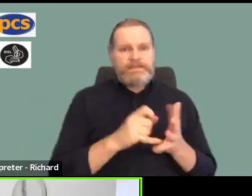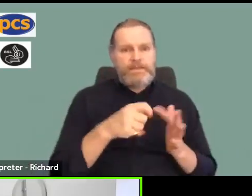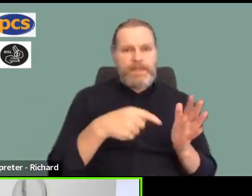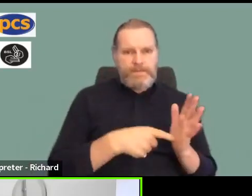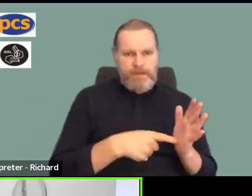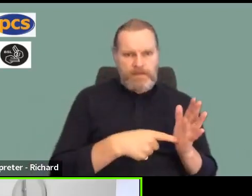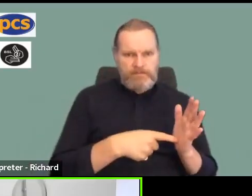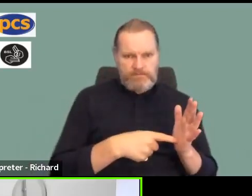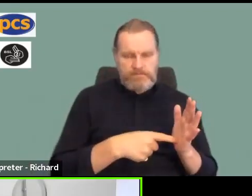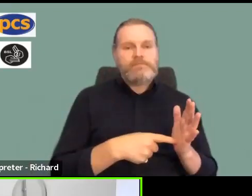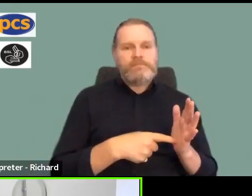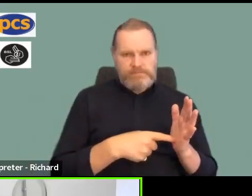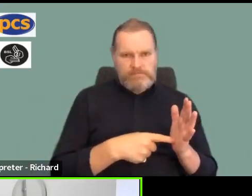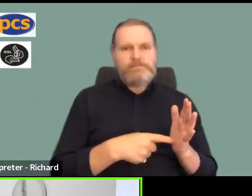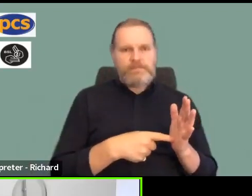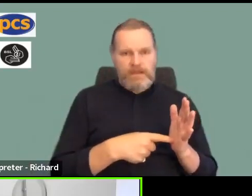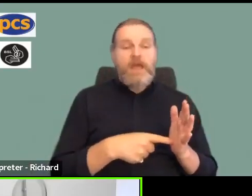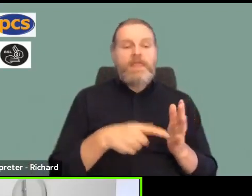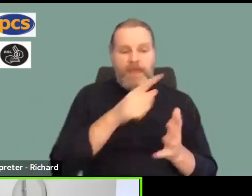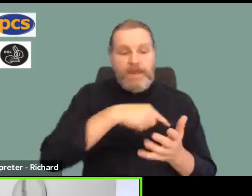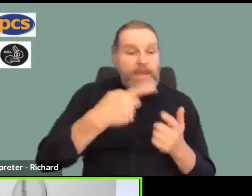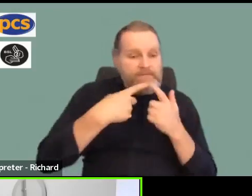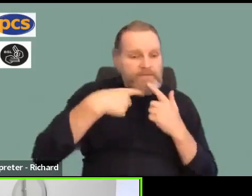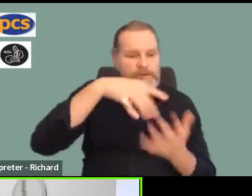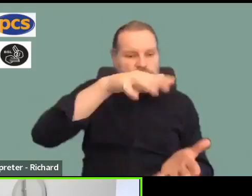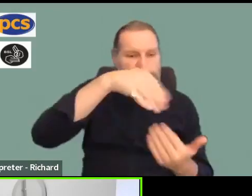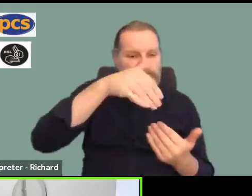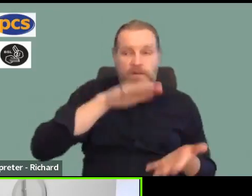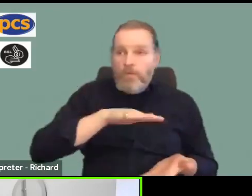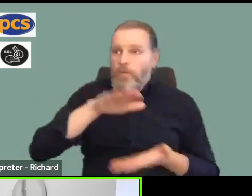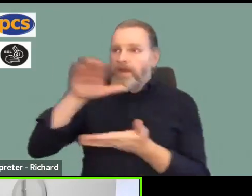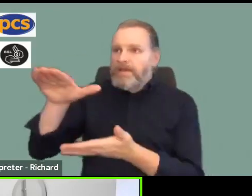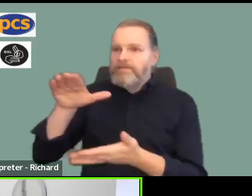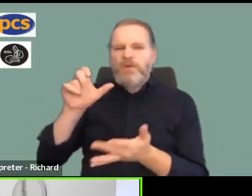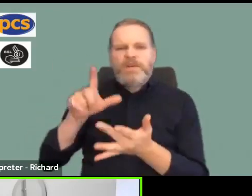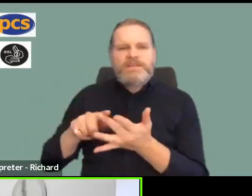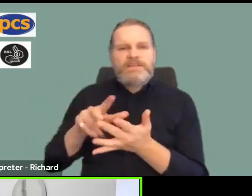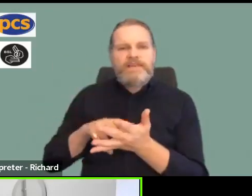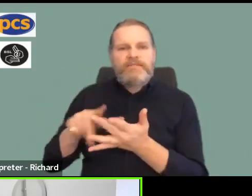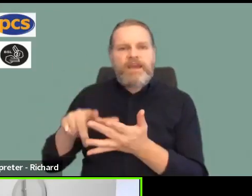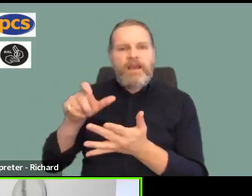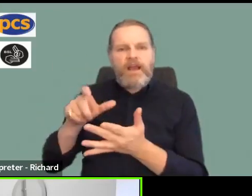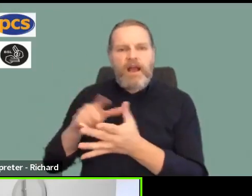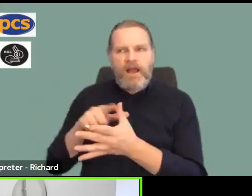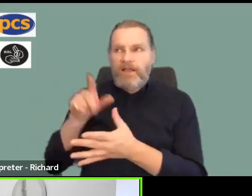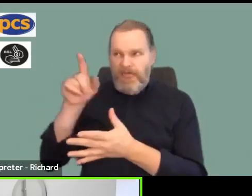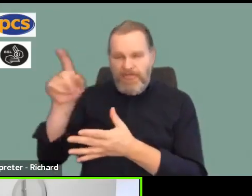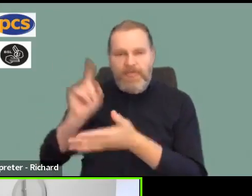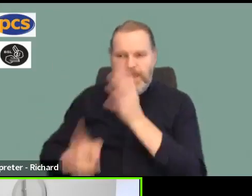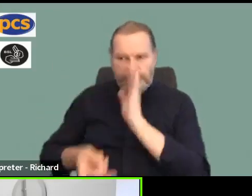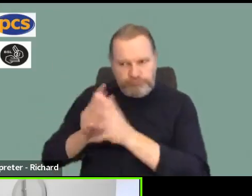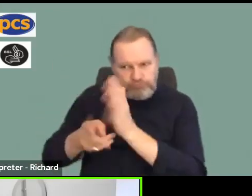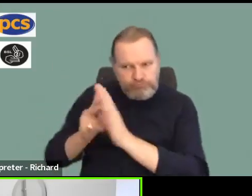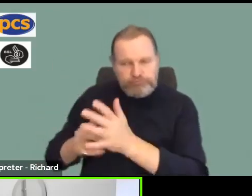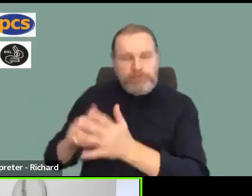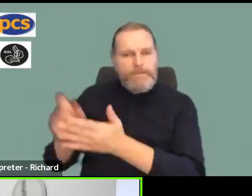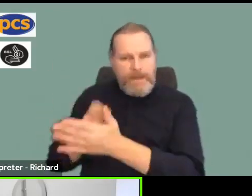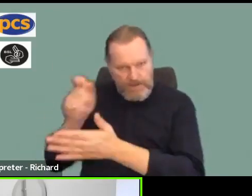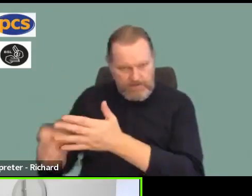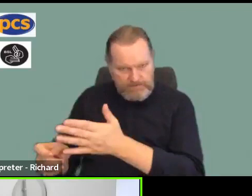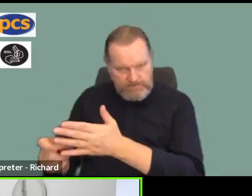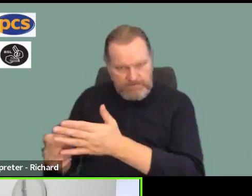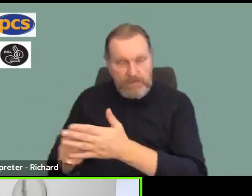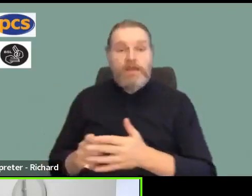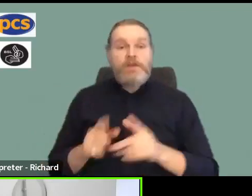for reps and branches to send their, update all the details for all of their members is the 3rd of September.